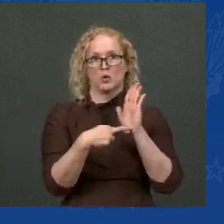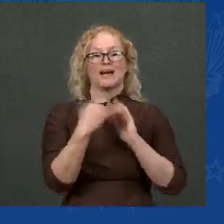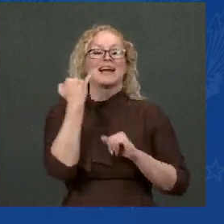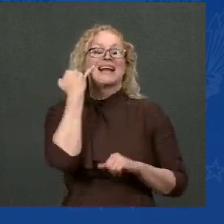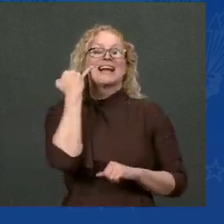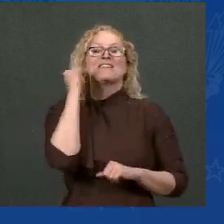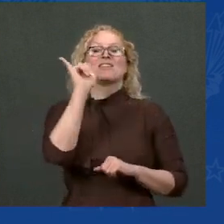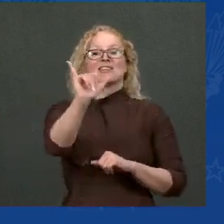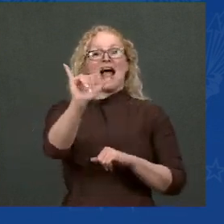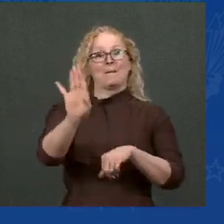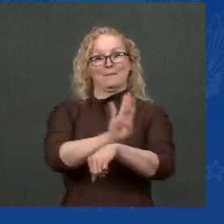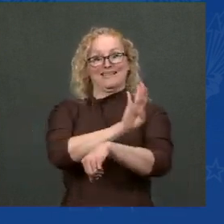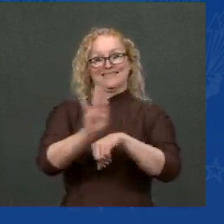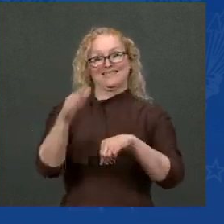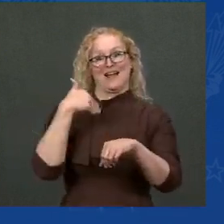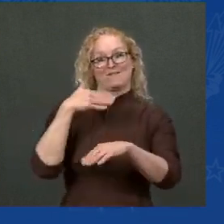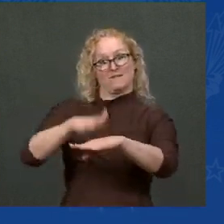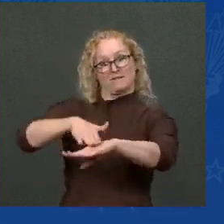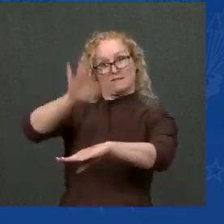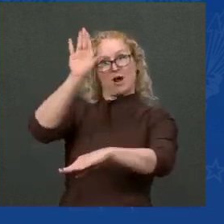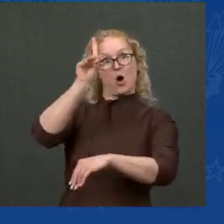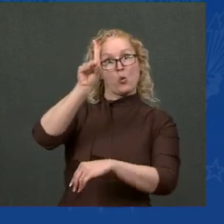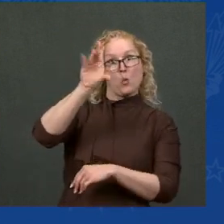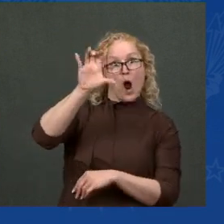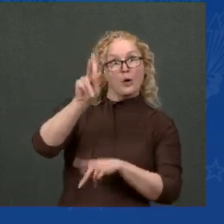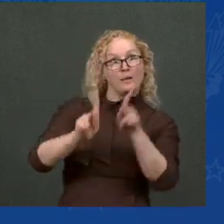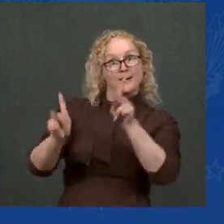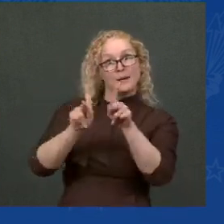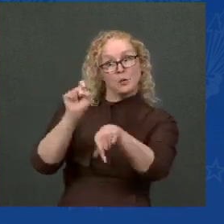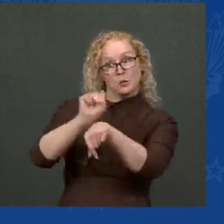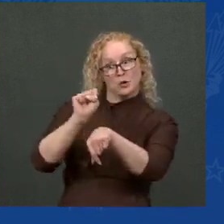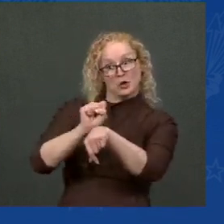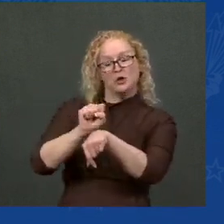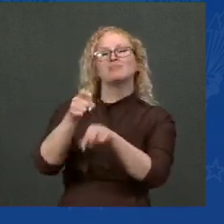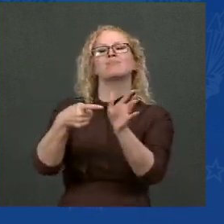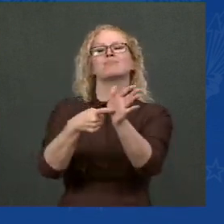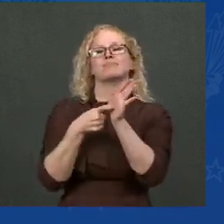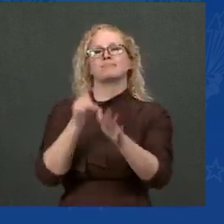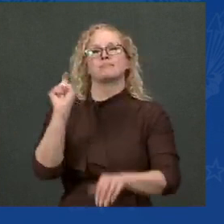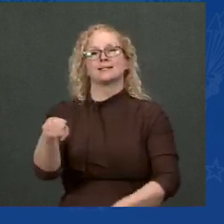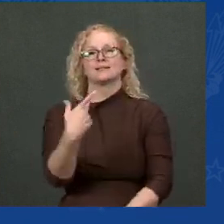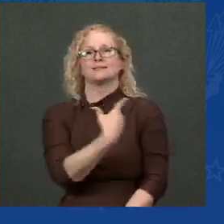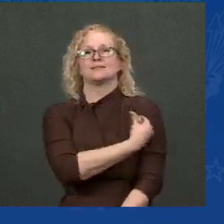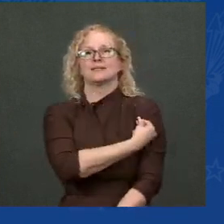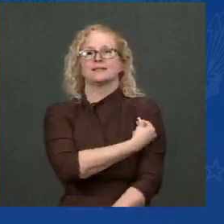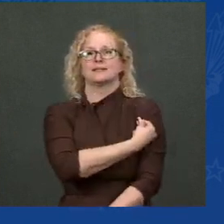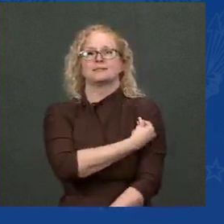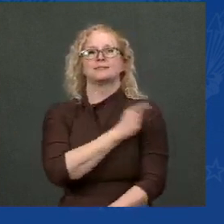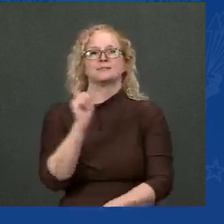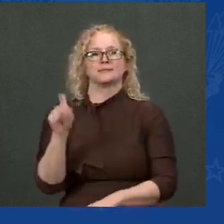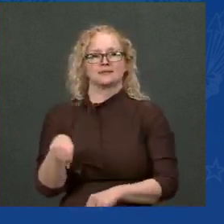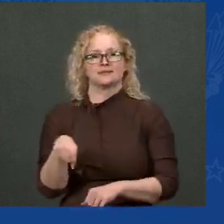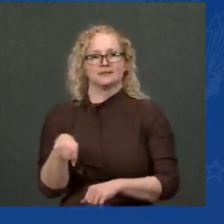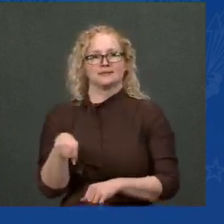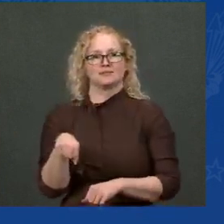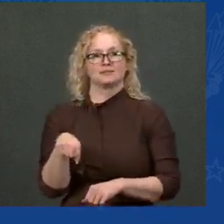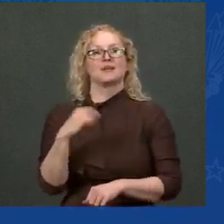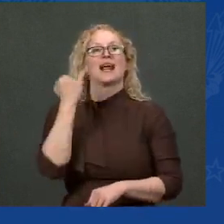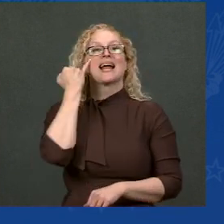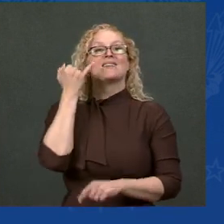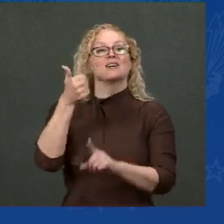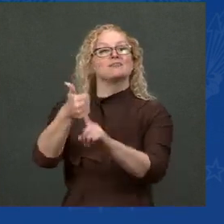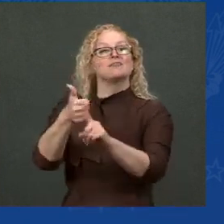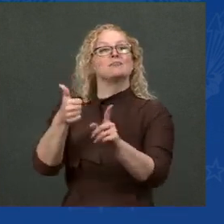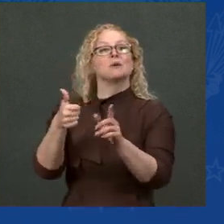or tests negative for COVID-19 at least once a week. And the Centers for Medicare and Medicaid Services